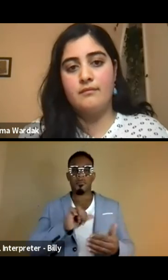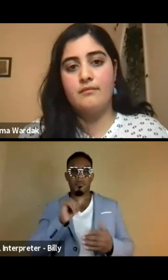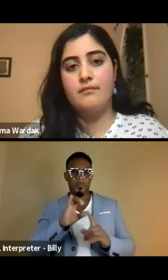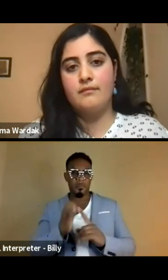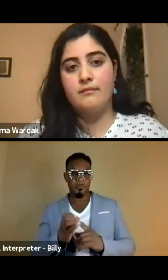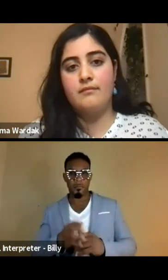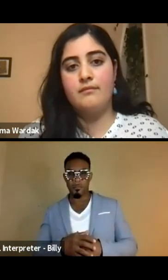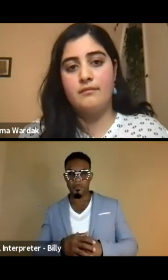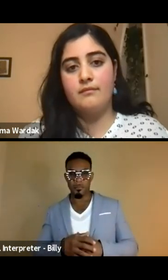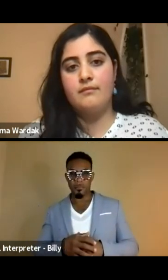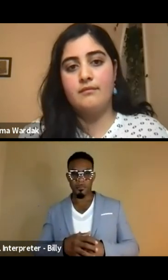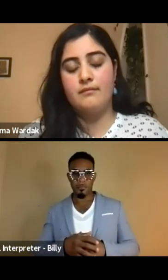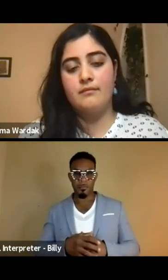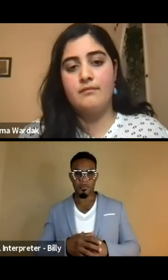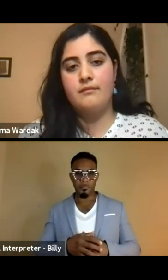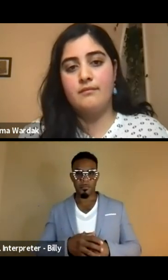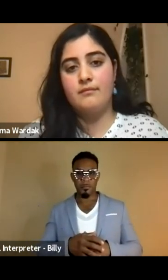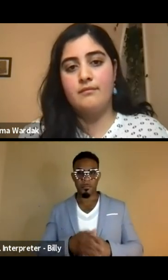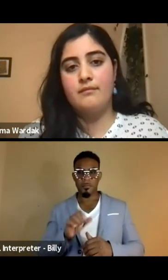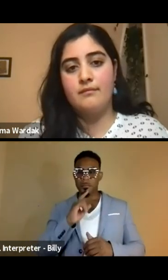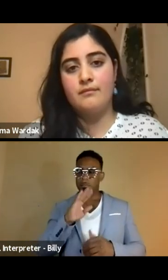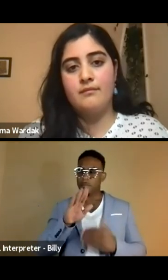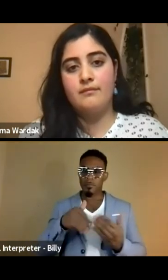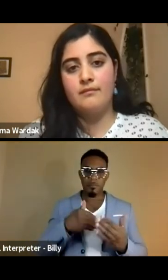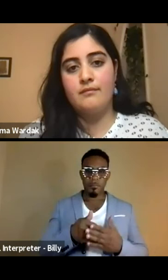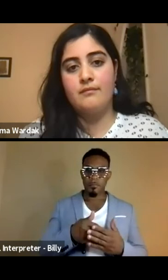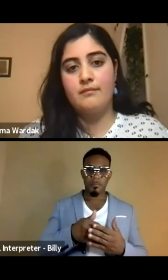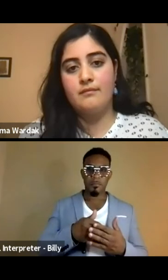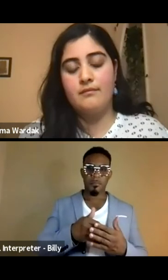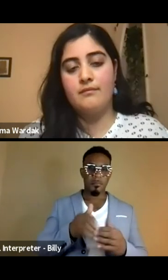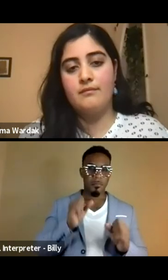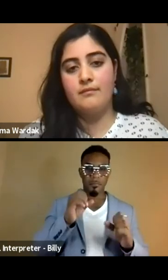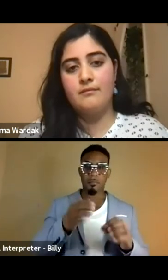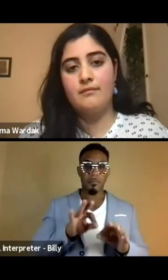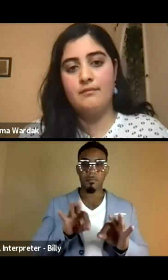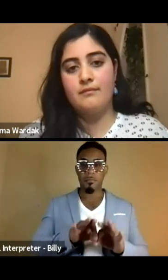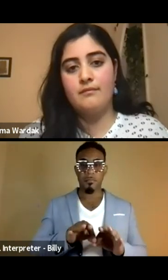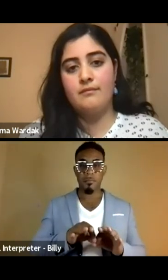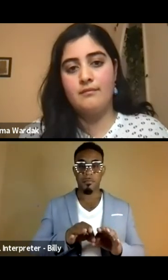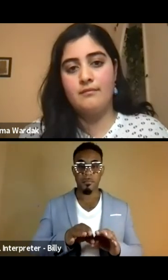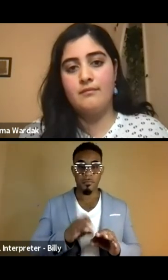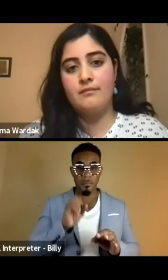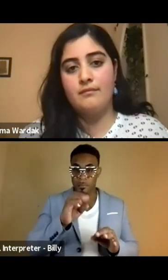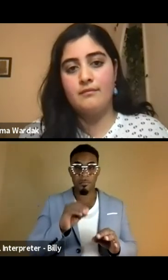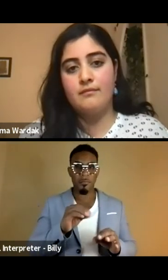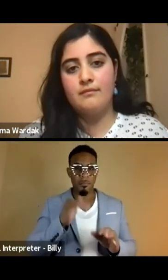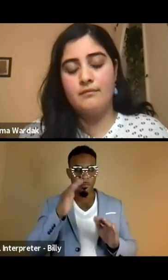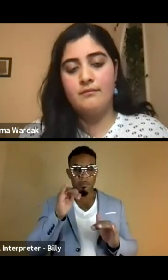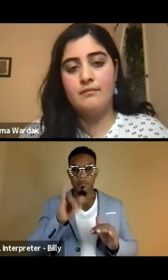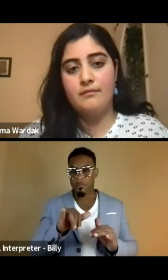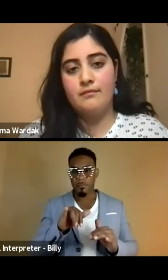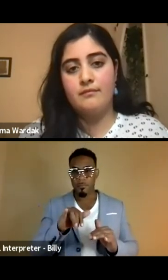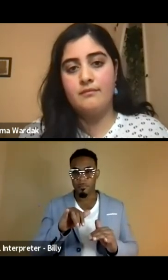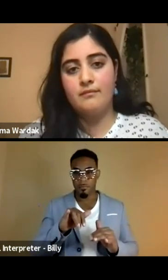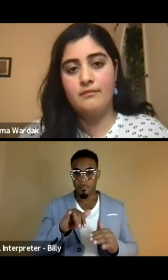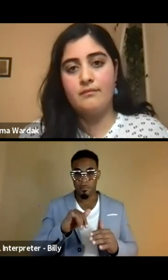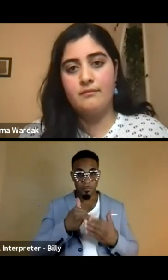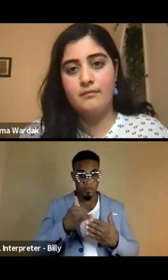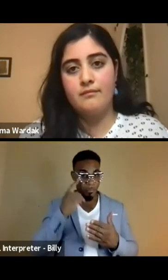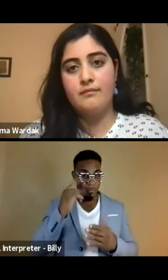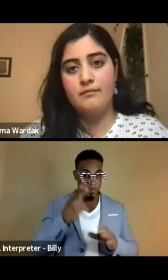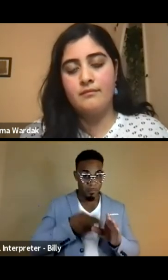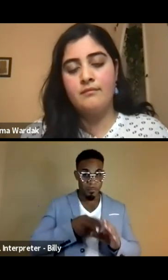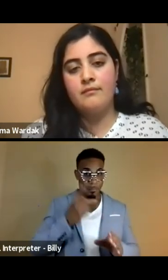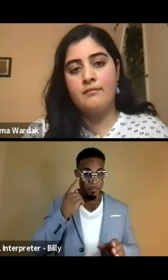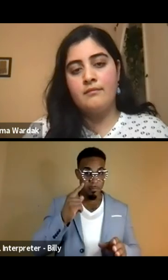cultures. Um, this is all, you know, incredibly important. Um, and so I hope that that helps for participants,